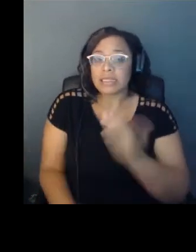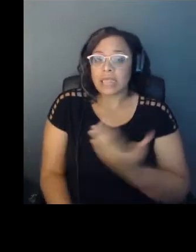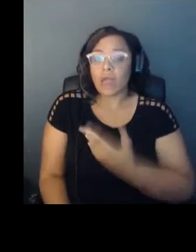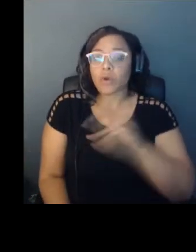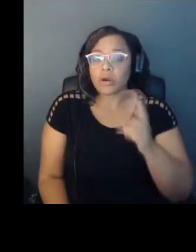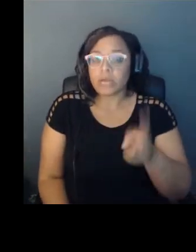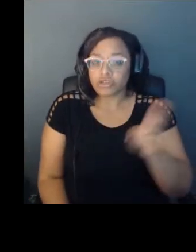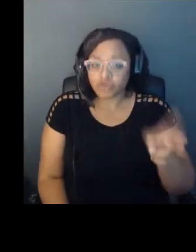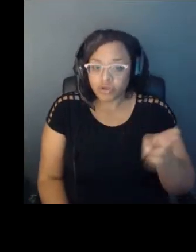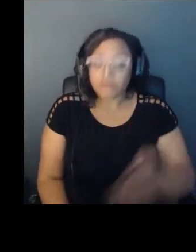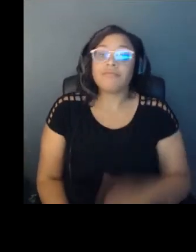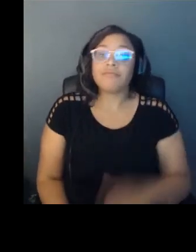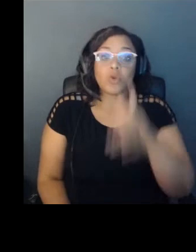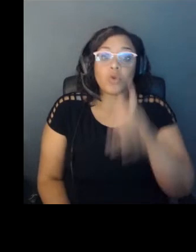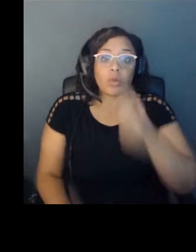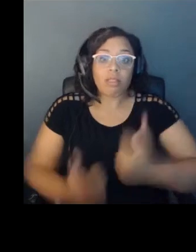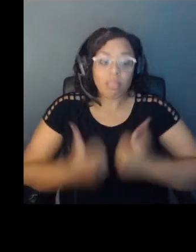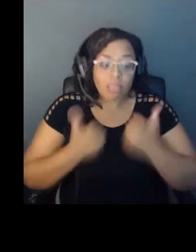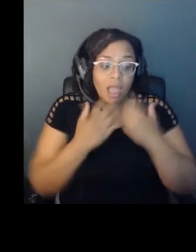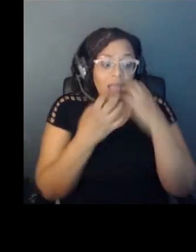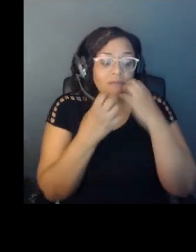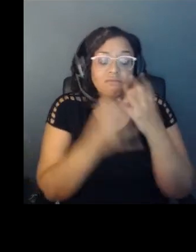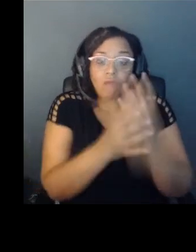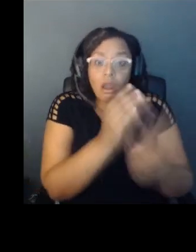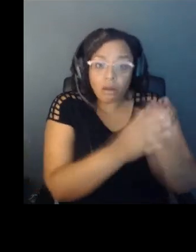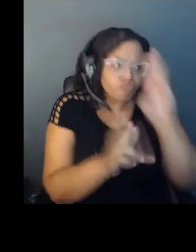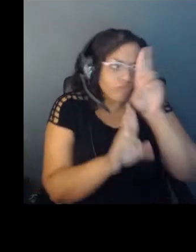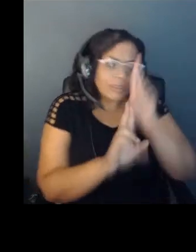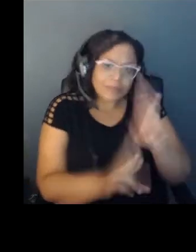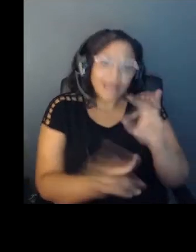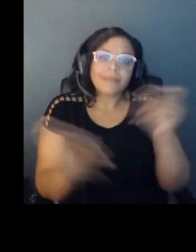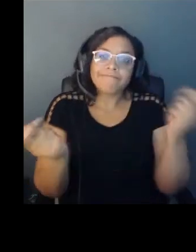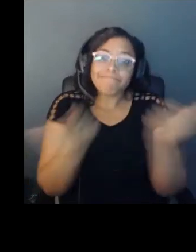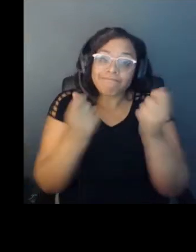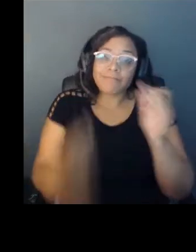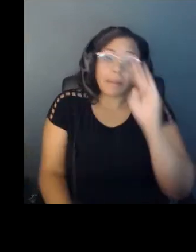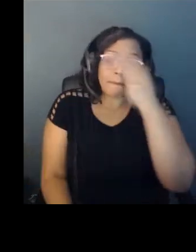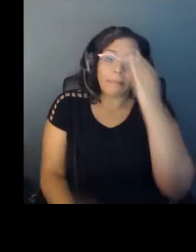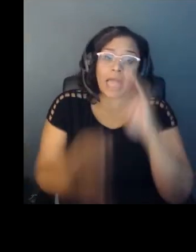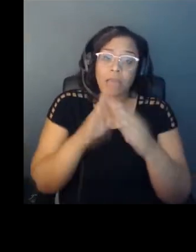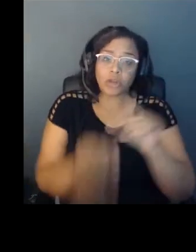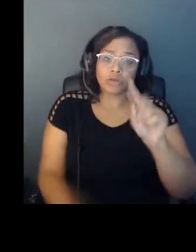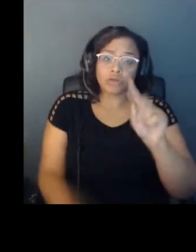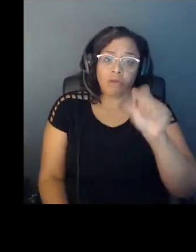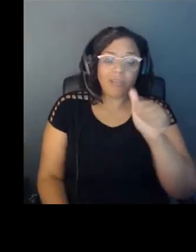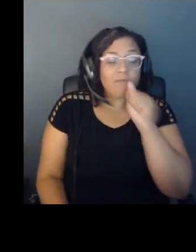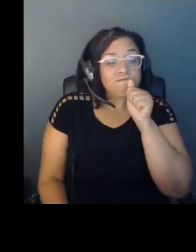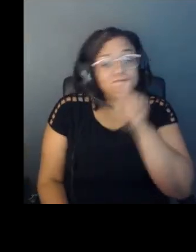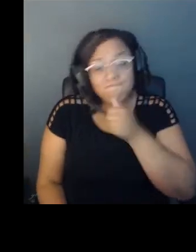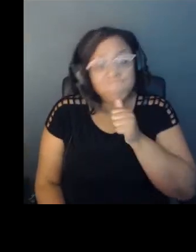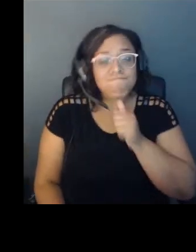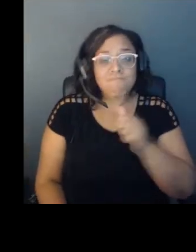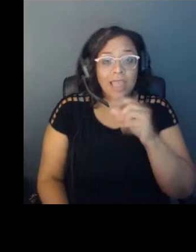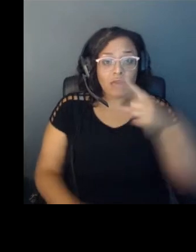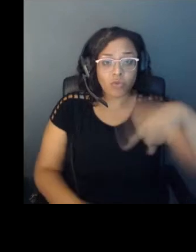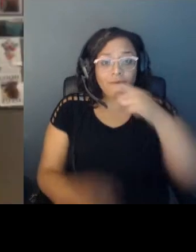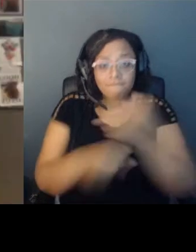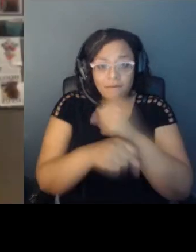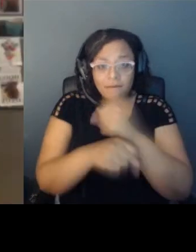and celebrate the resilience of the Black community in Tulsa and all of those fighting for a better future for our nation.